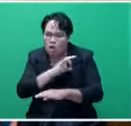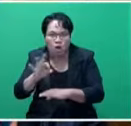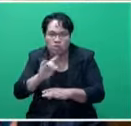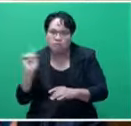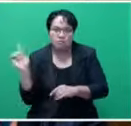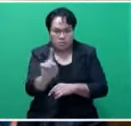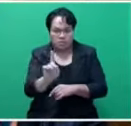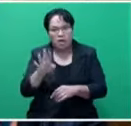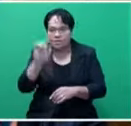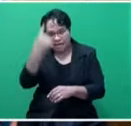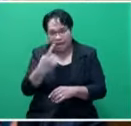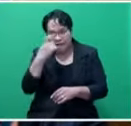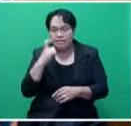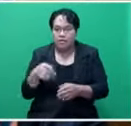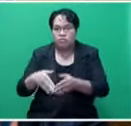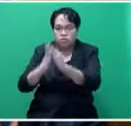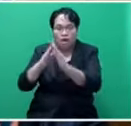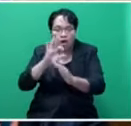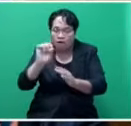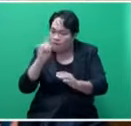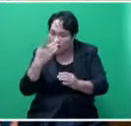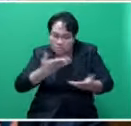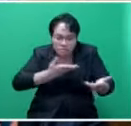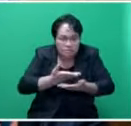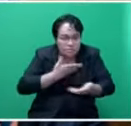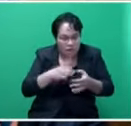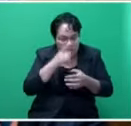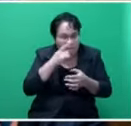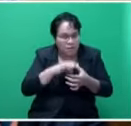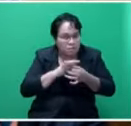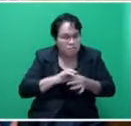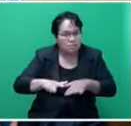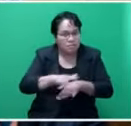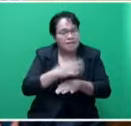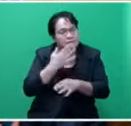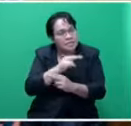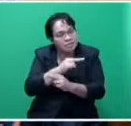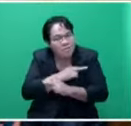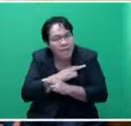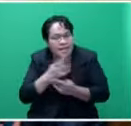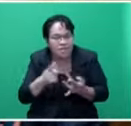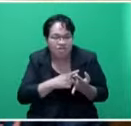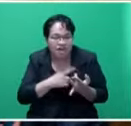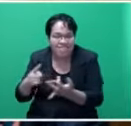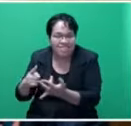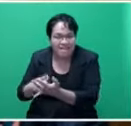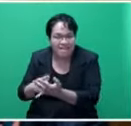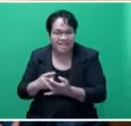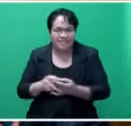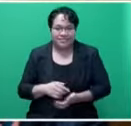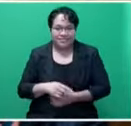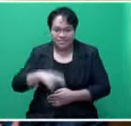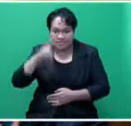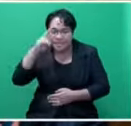plants a tower without consulting my people. We need to respect each other. We need to respect each other,